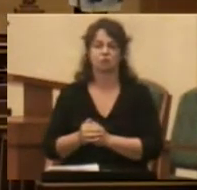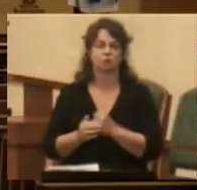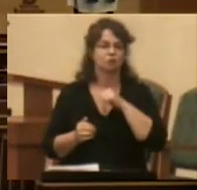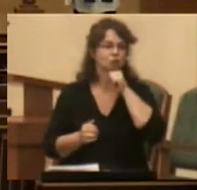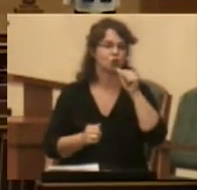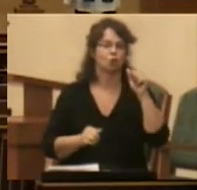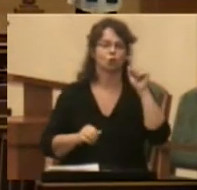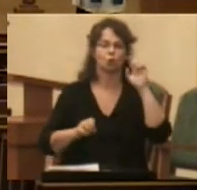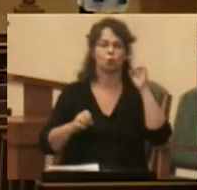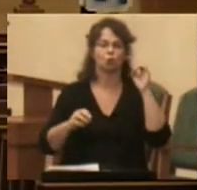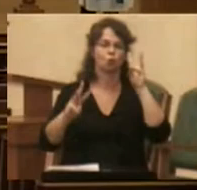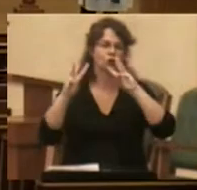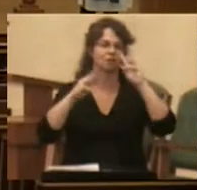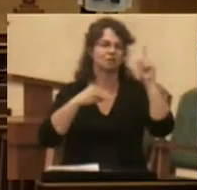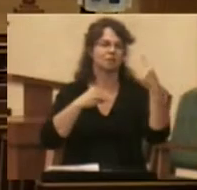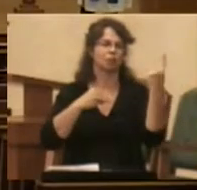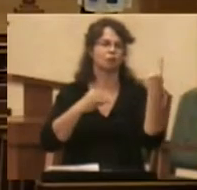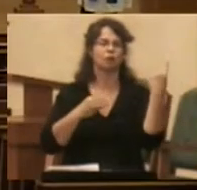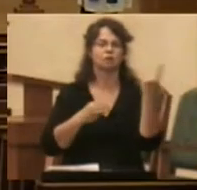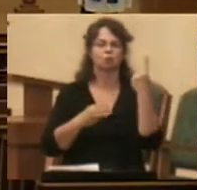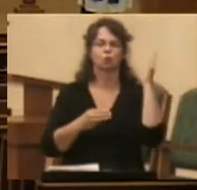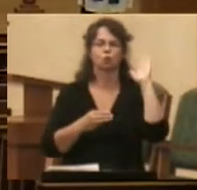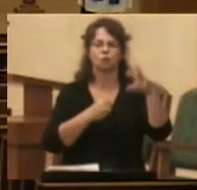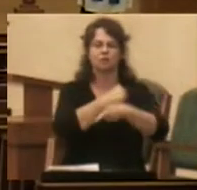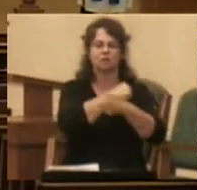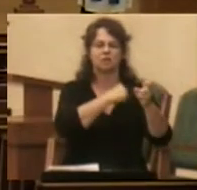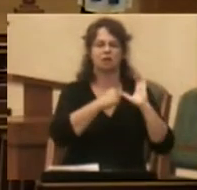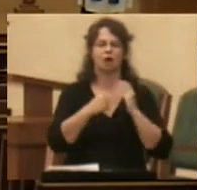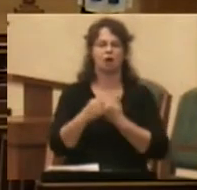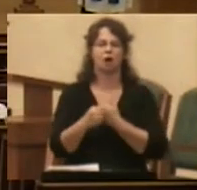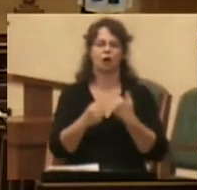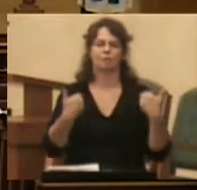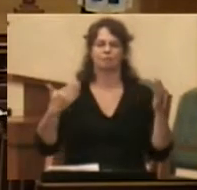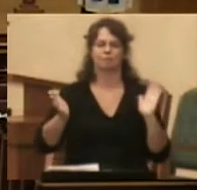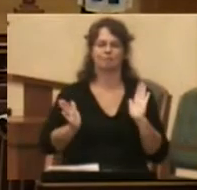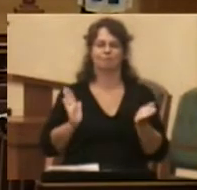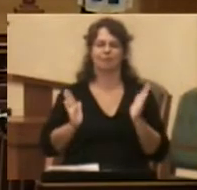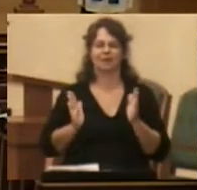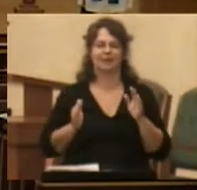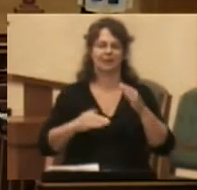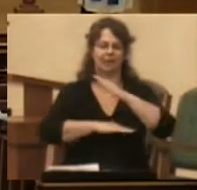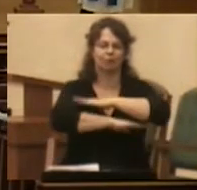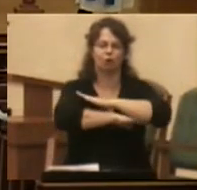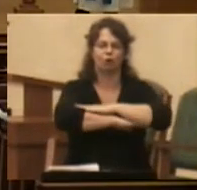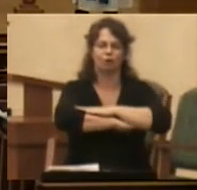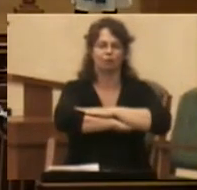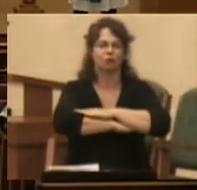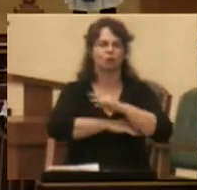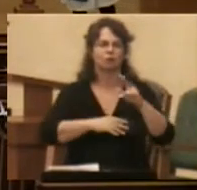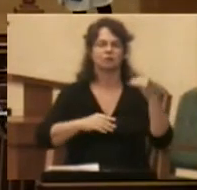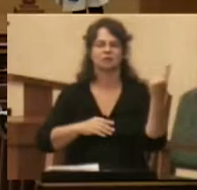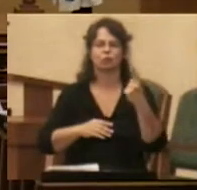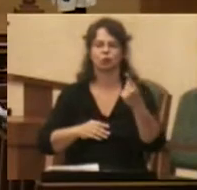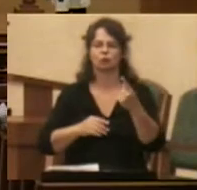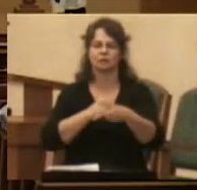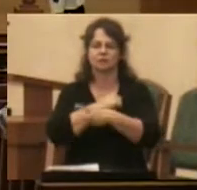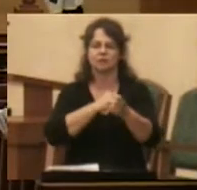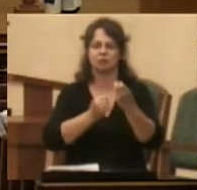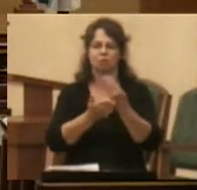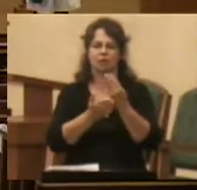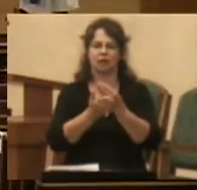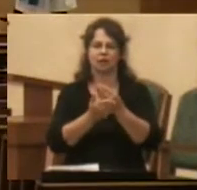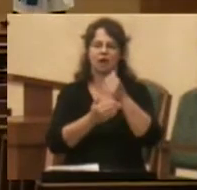picnic tables being stolen or our money being taken from us day by day. Because we respect life